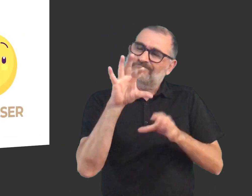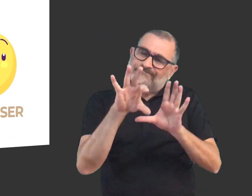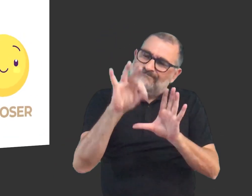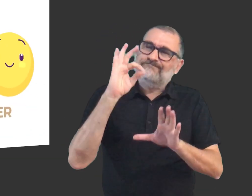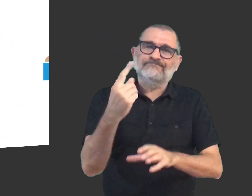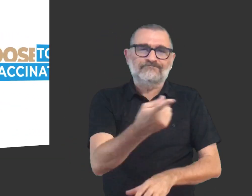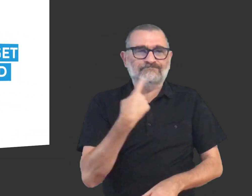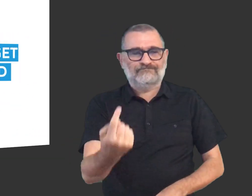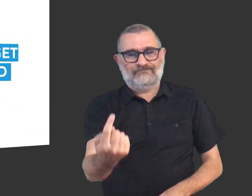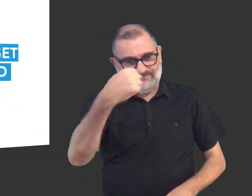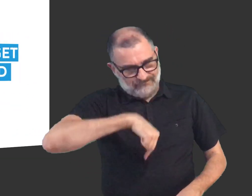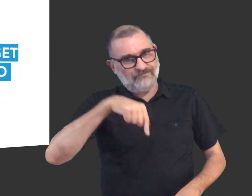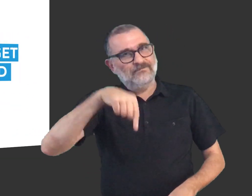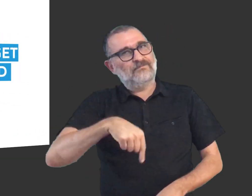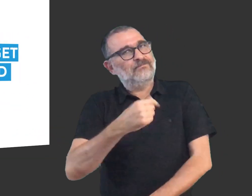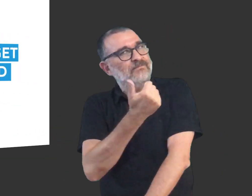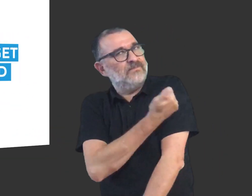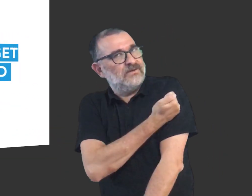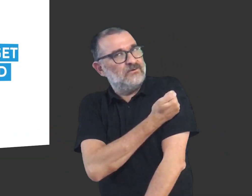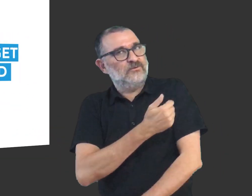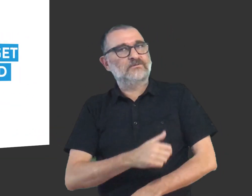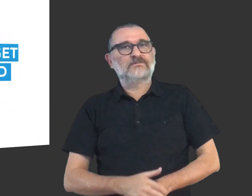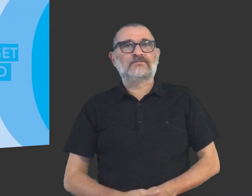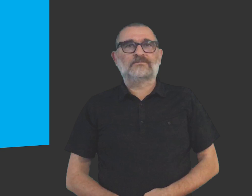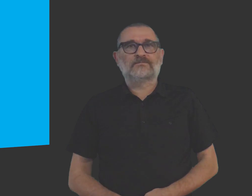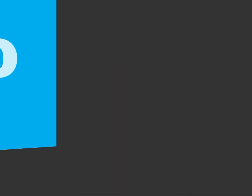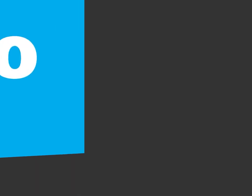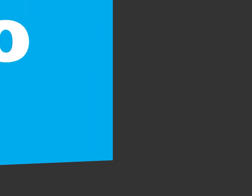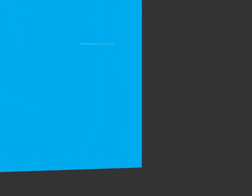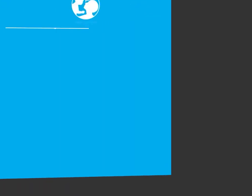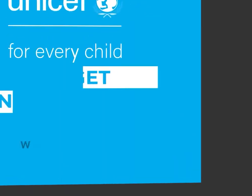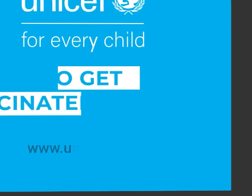us closer. Choose to get vaccinated.